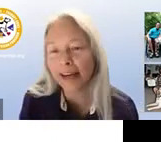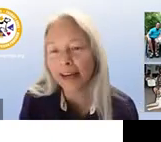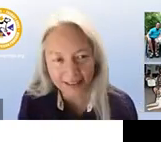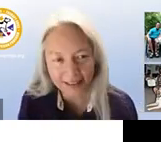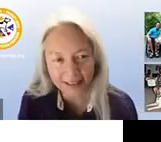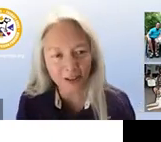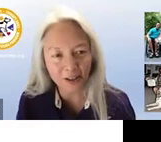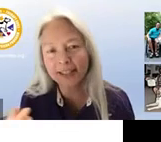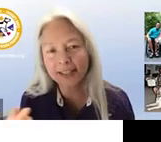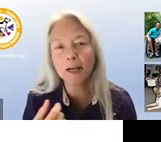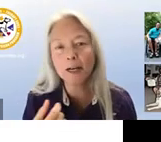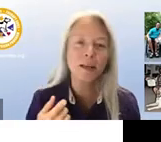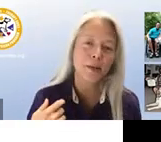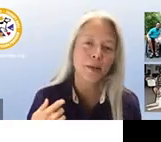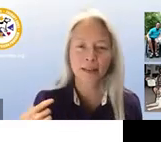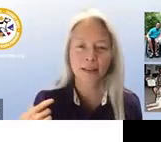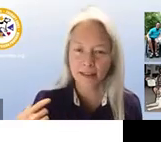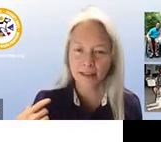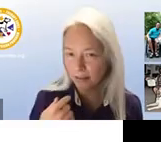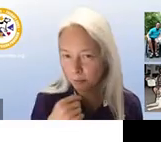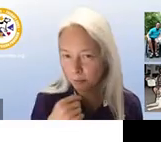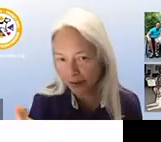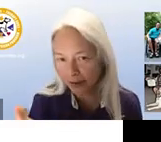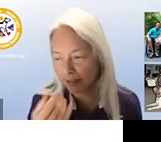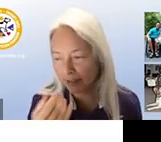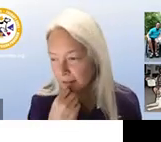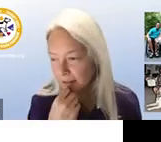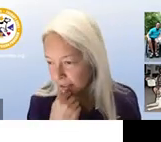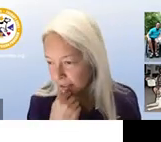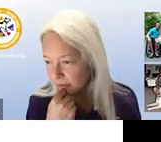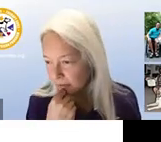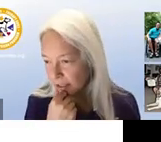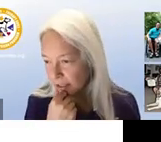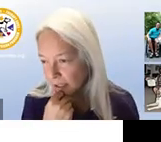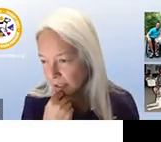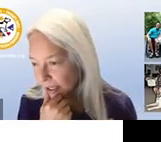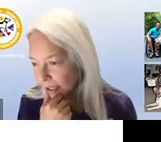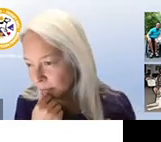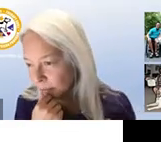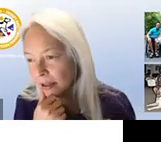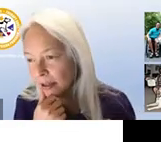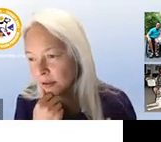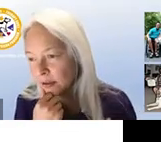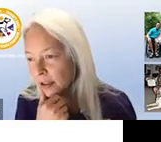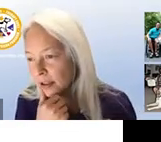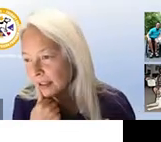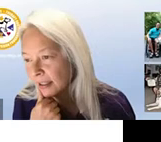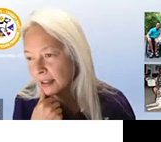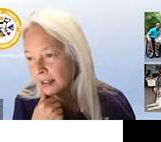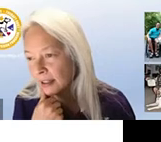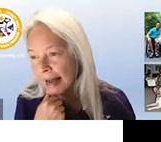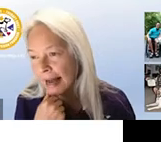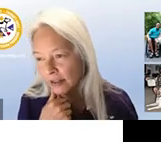trainer access laws um because prior to these coming into effect it's like we had to beg for uh